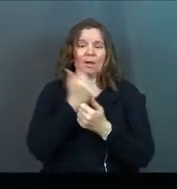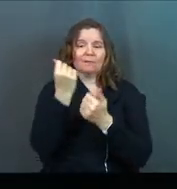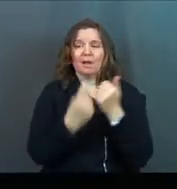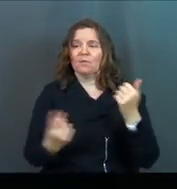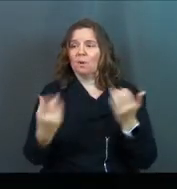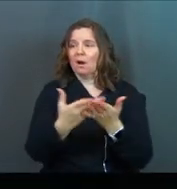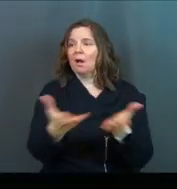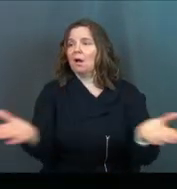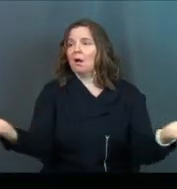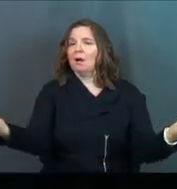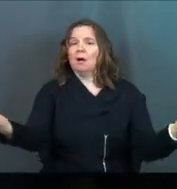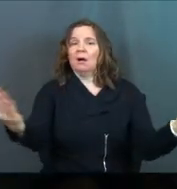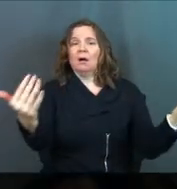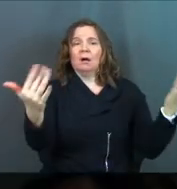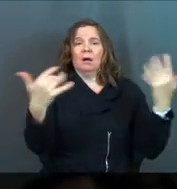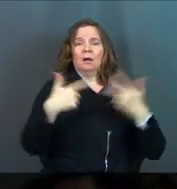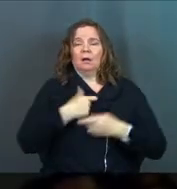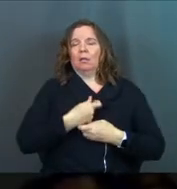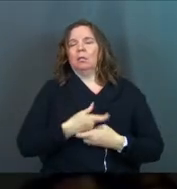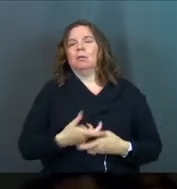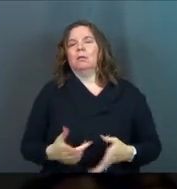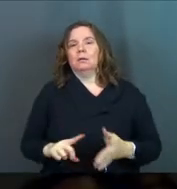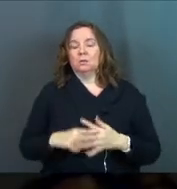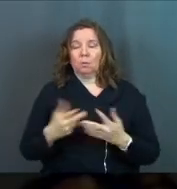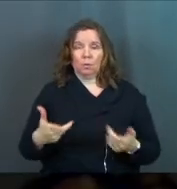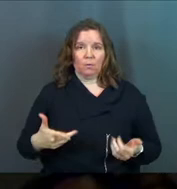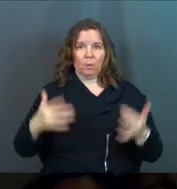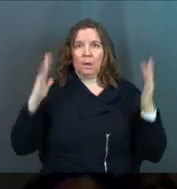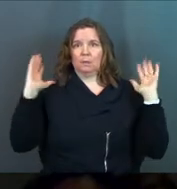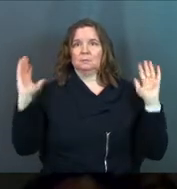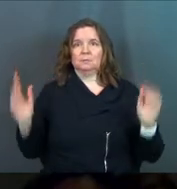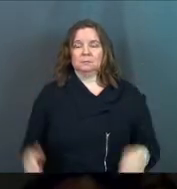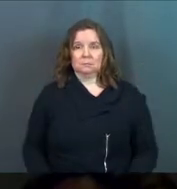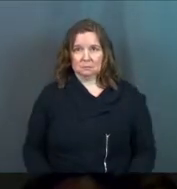love every single person who ever walks up. And then you start to get overwhelmed.